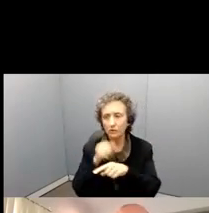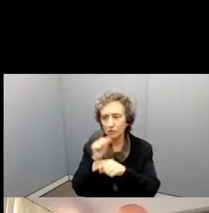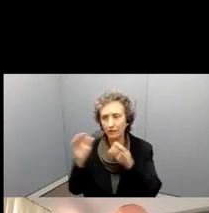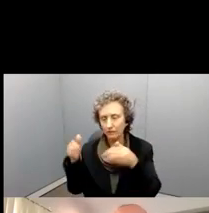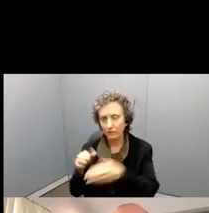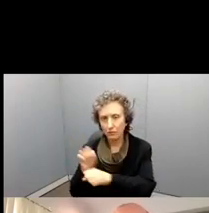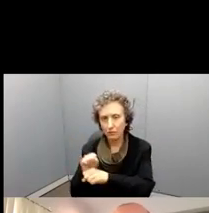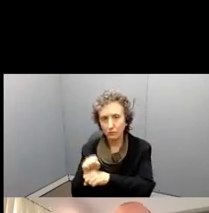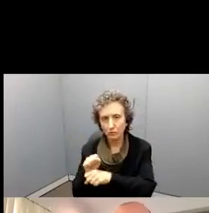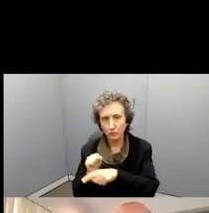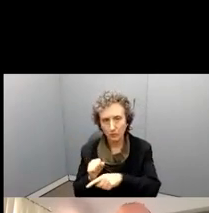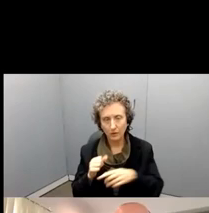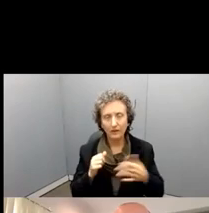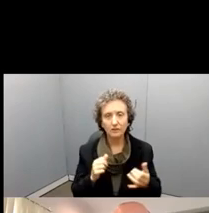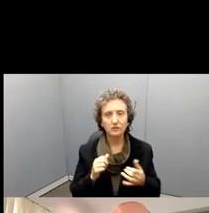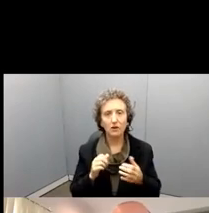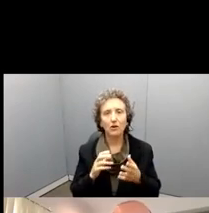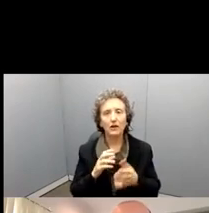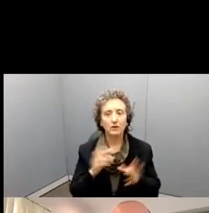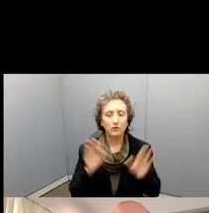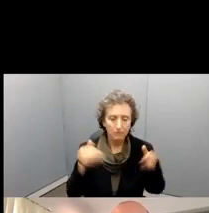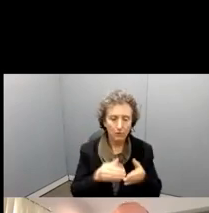research, focus on your dissertation.